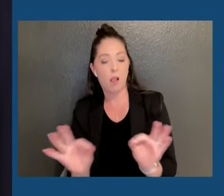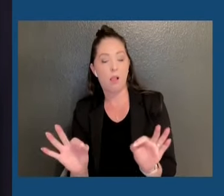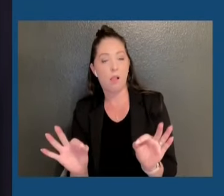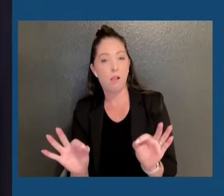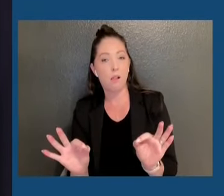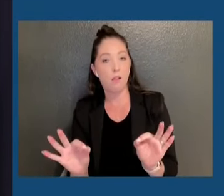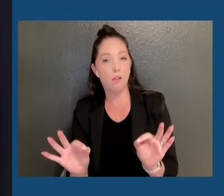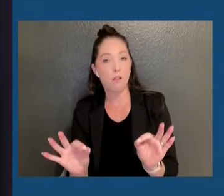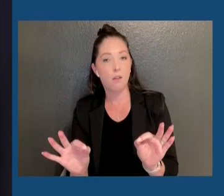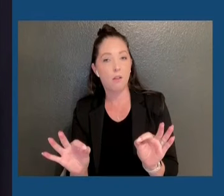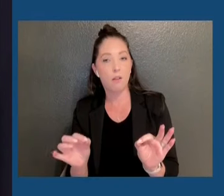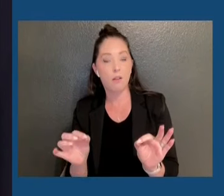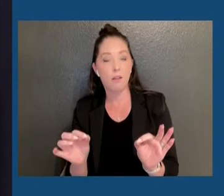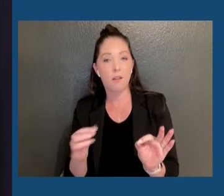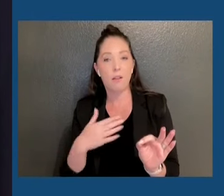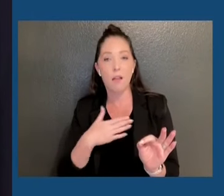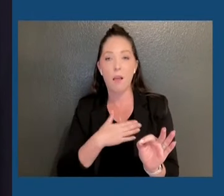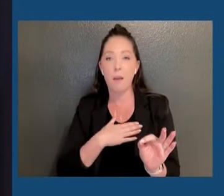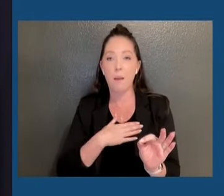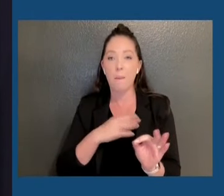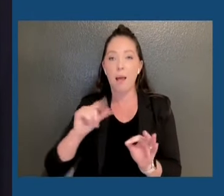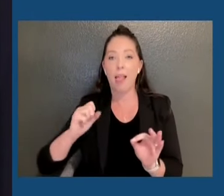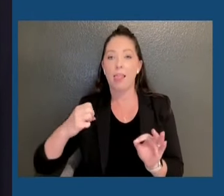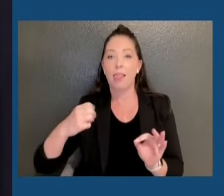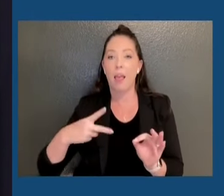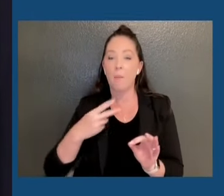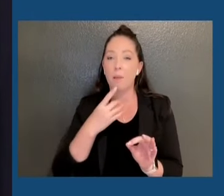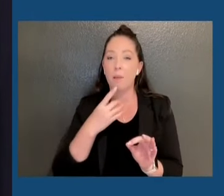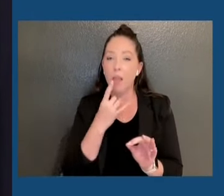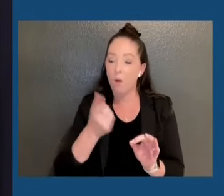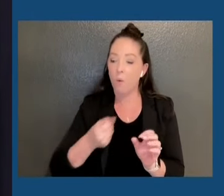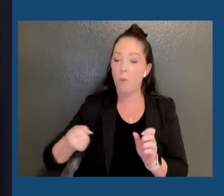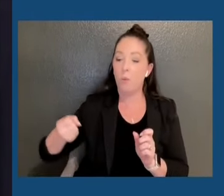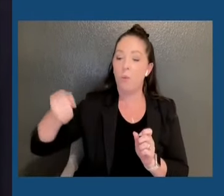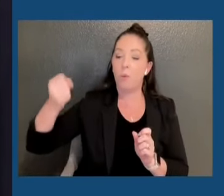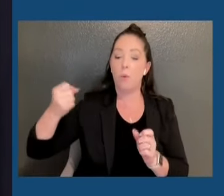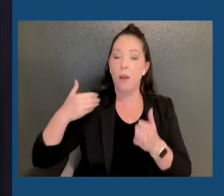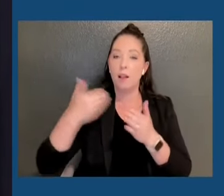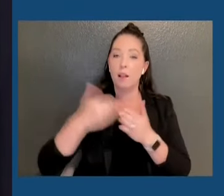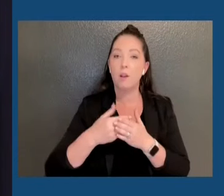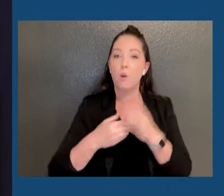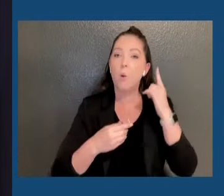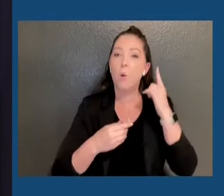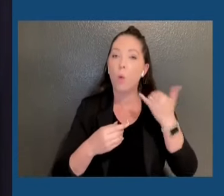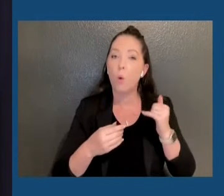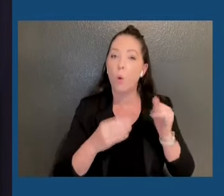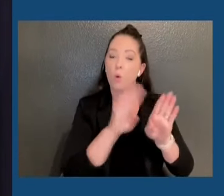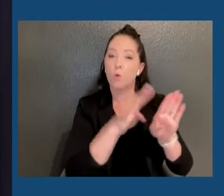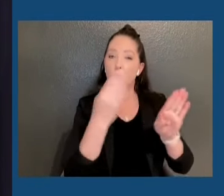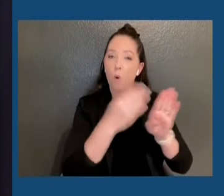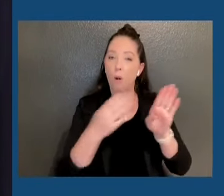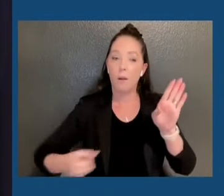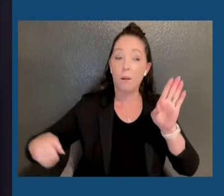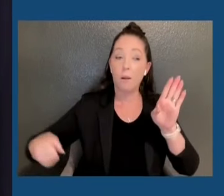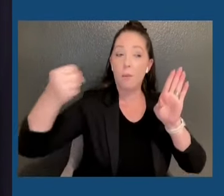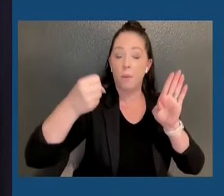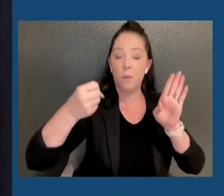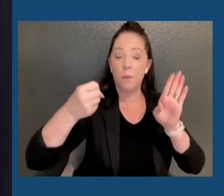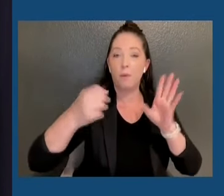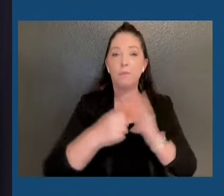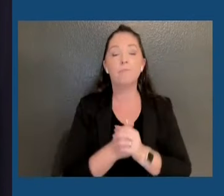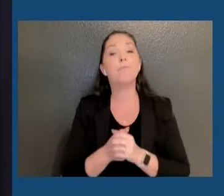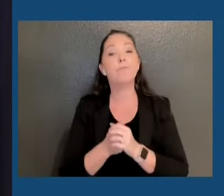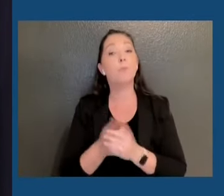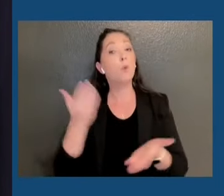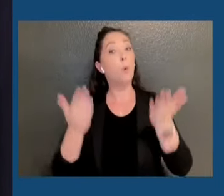I lift my lamp beside the golden door. Now, perhaps you woke up today saying that that